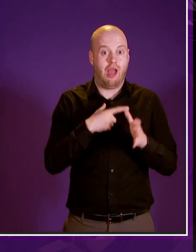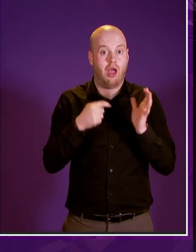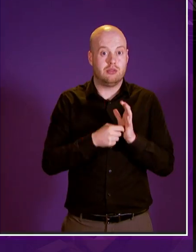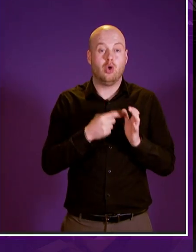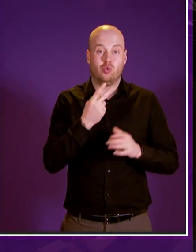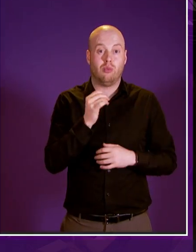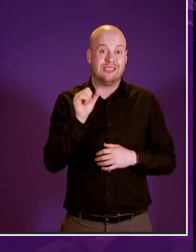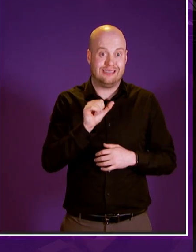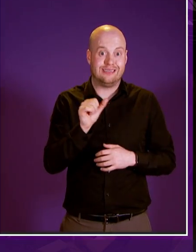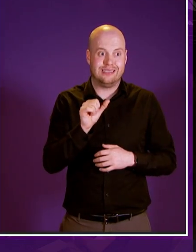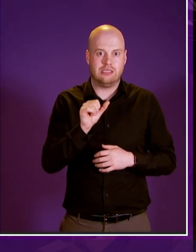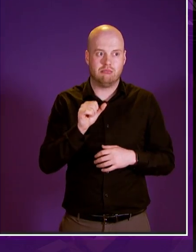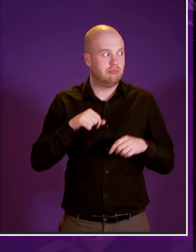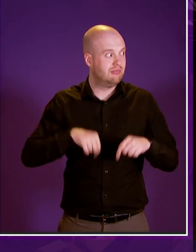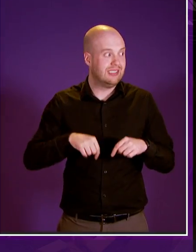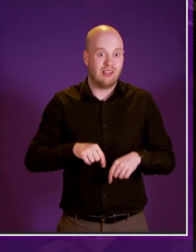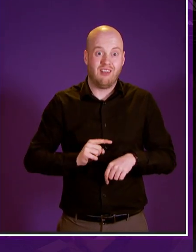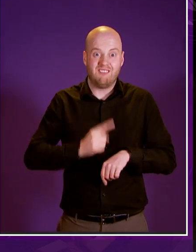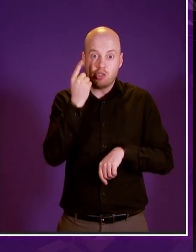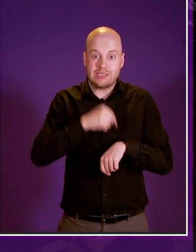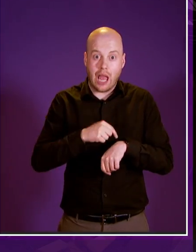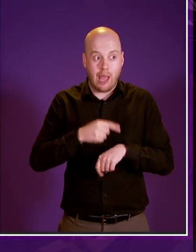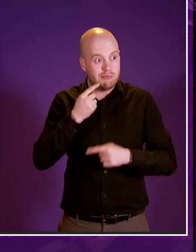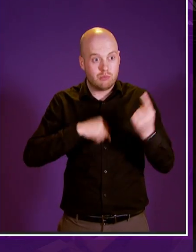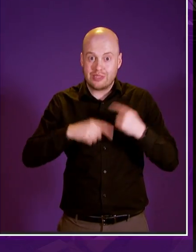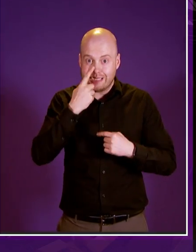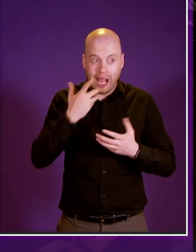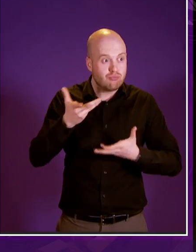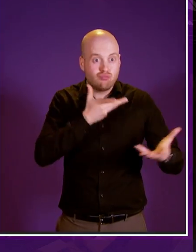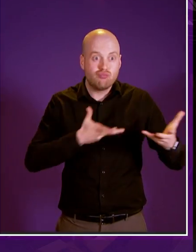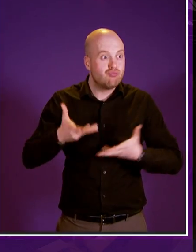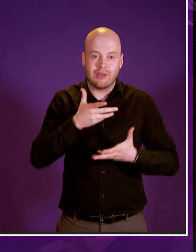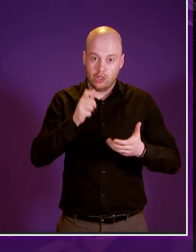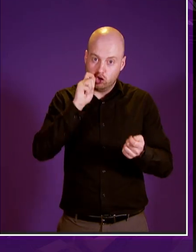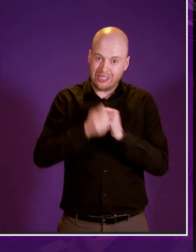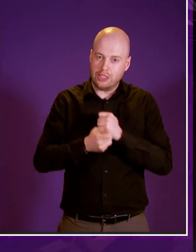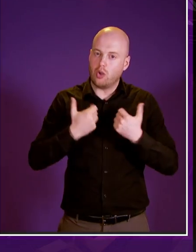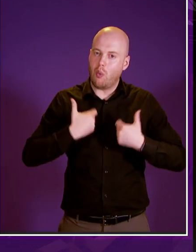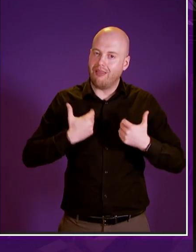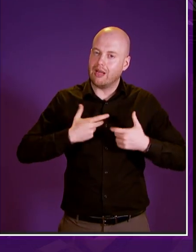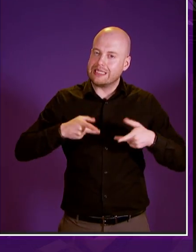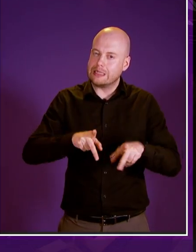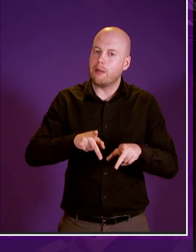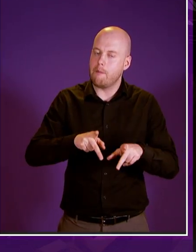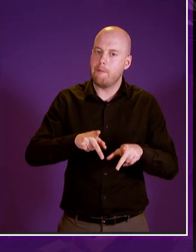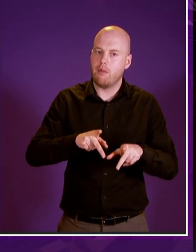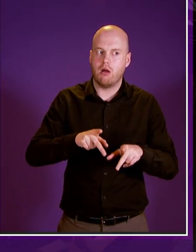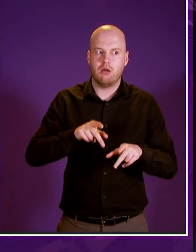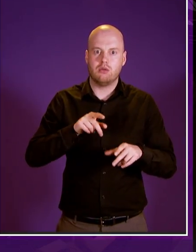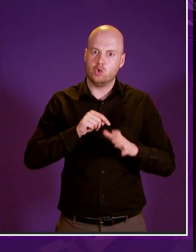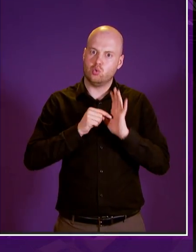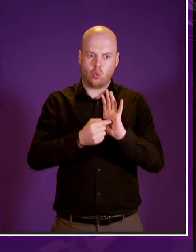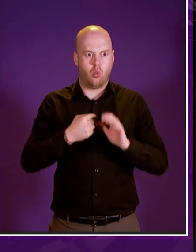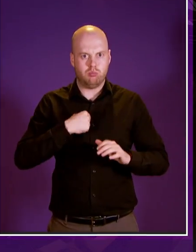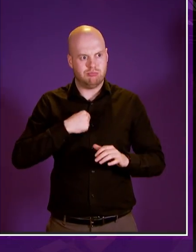first time we as parliamentarians here have had the power to really make changes to the welfare system and demonstrate our strong desire to do